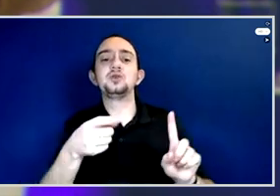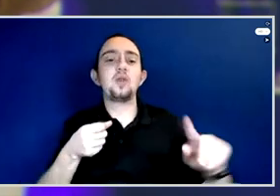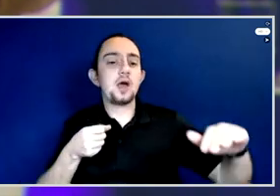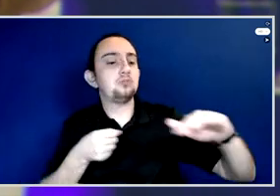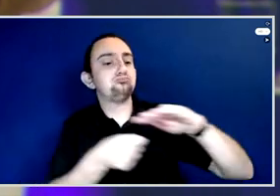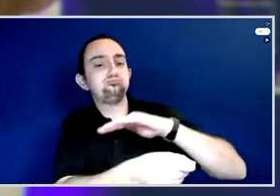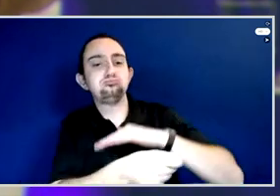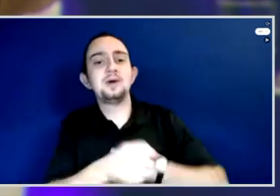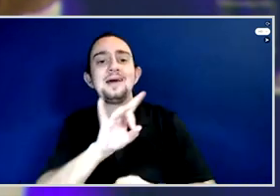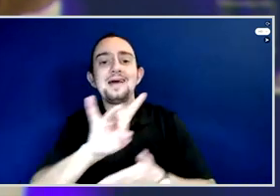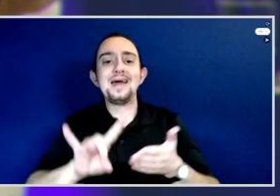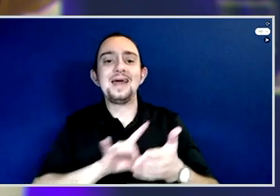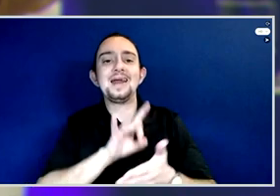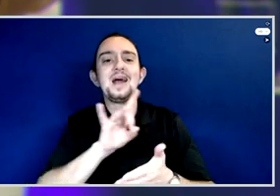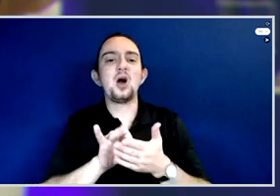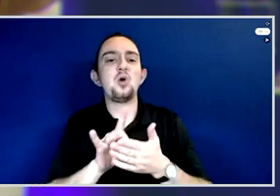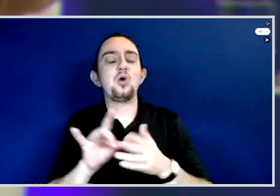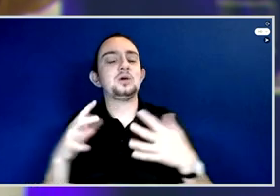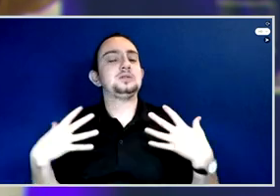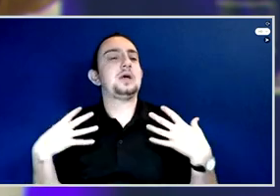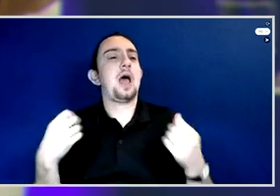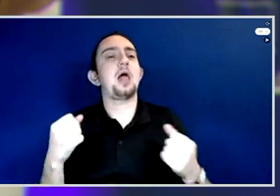So they sent me to the jail.